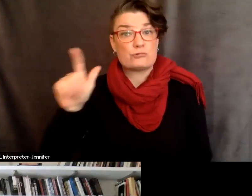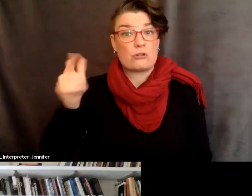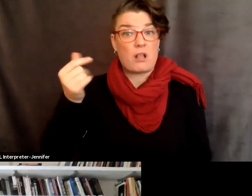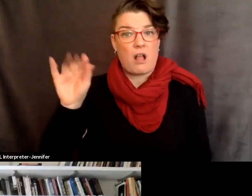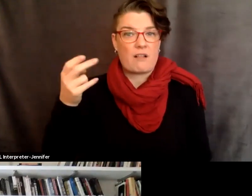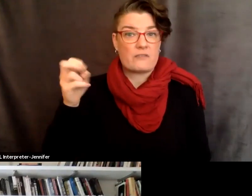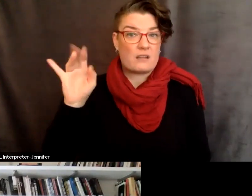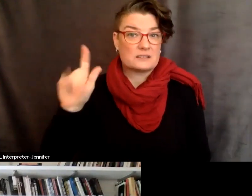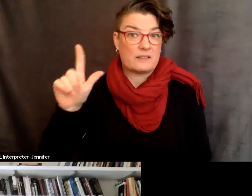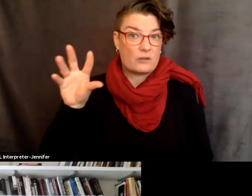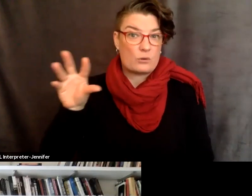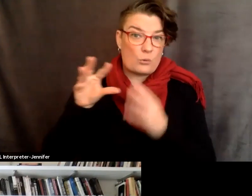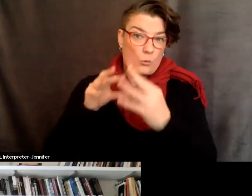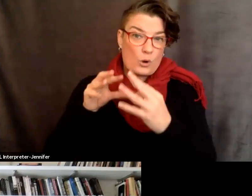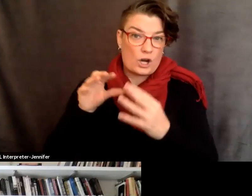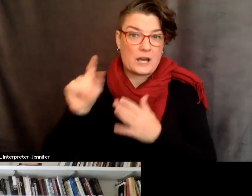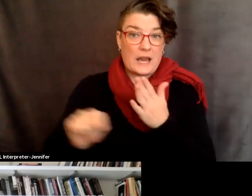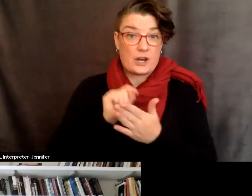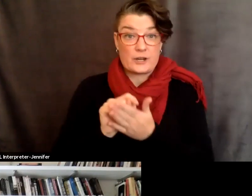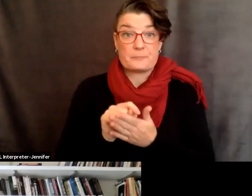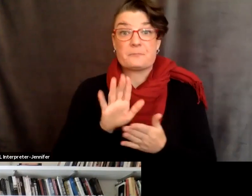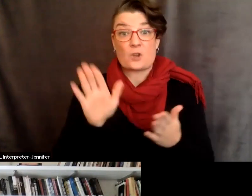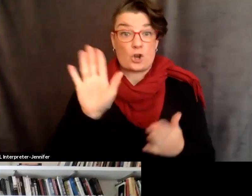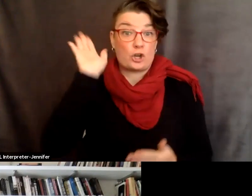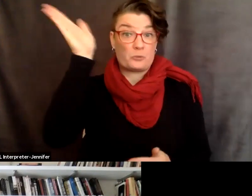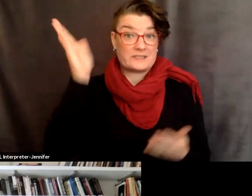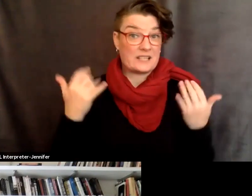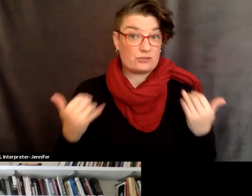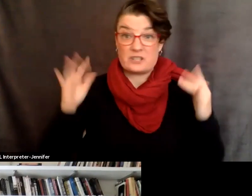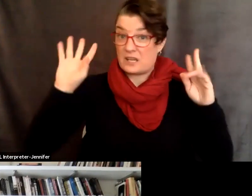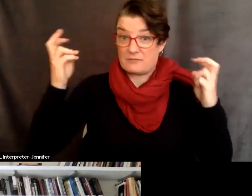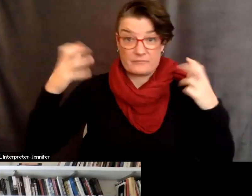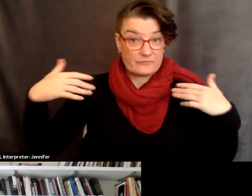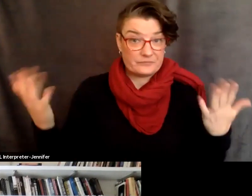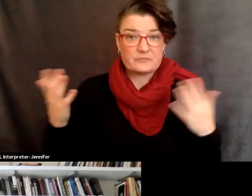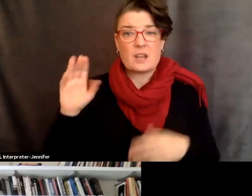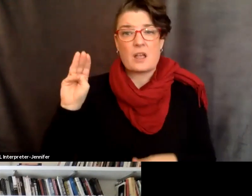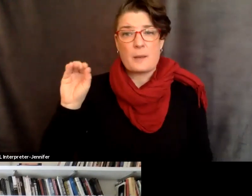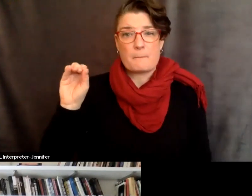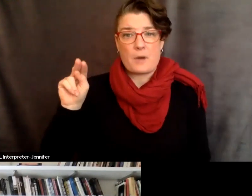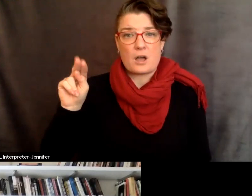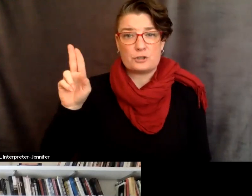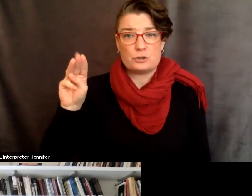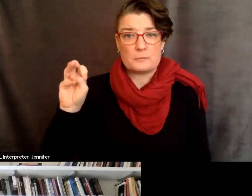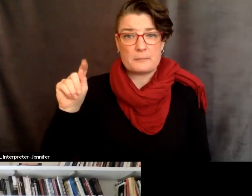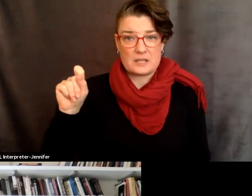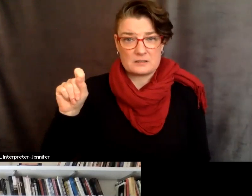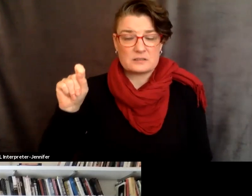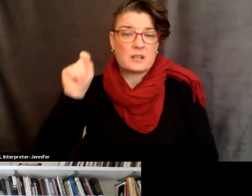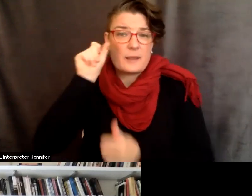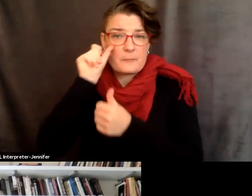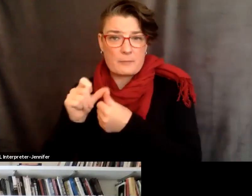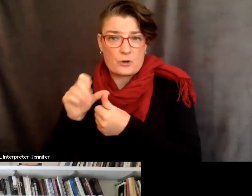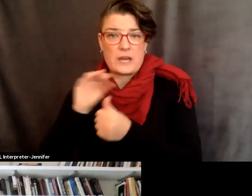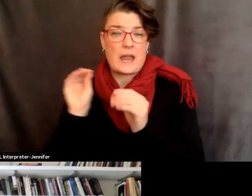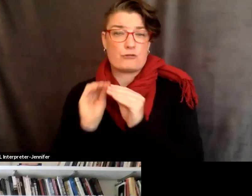civil war era the title of her presentation is monuments memory and repair stories from